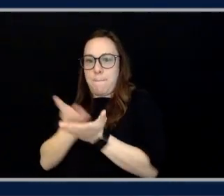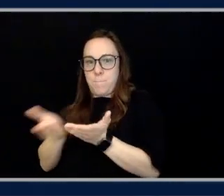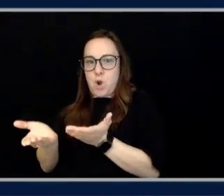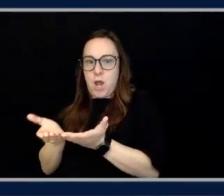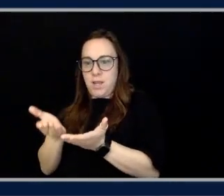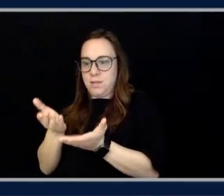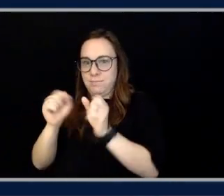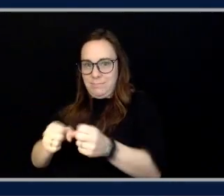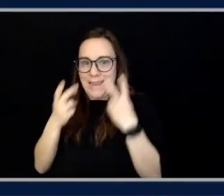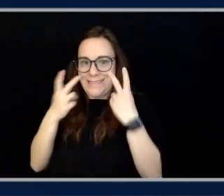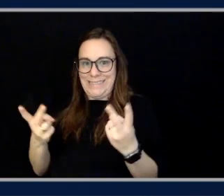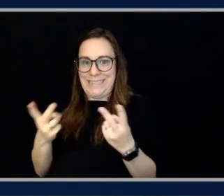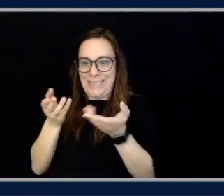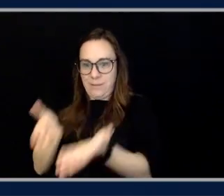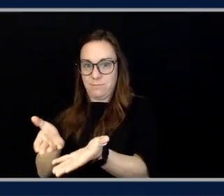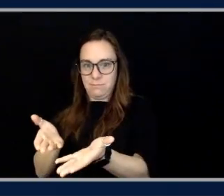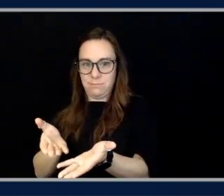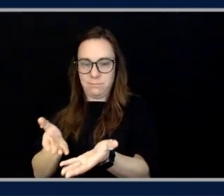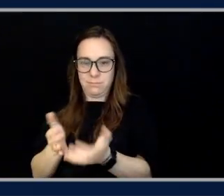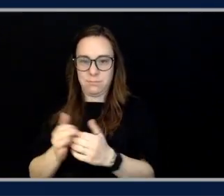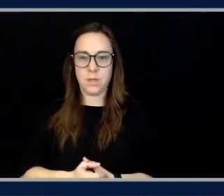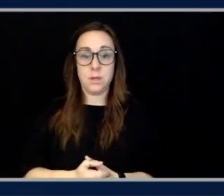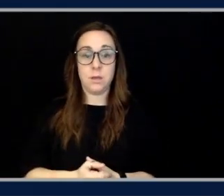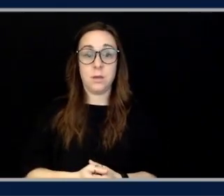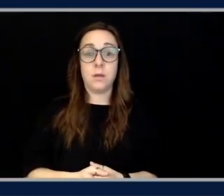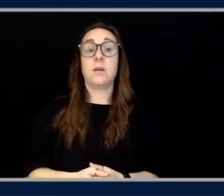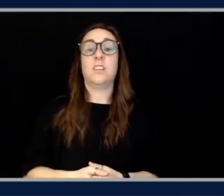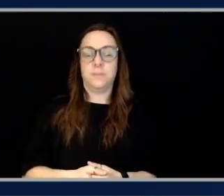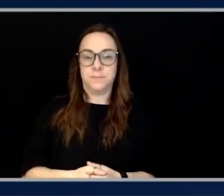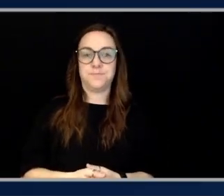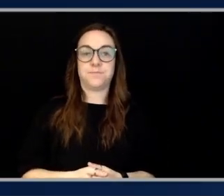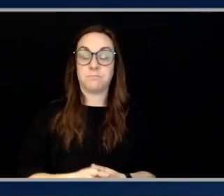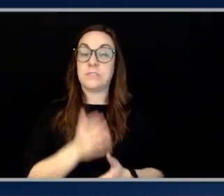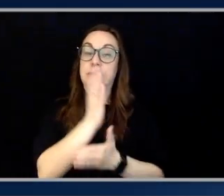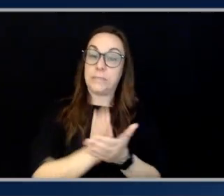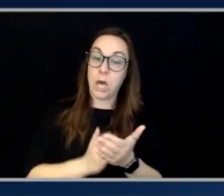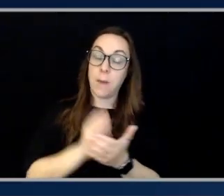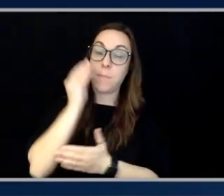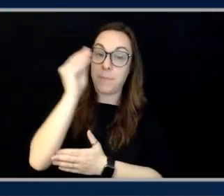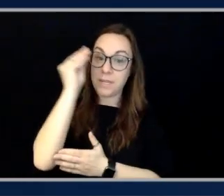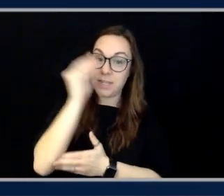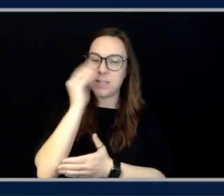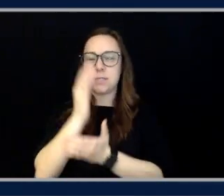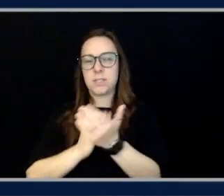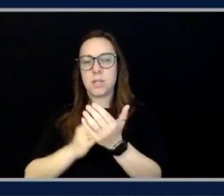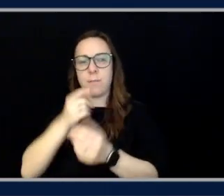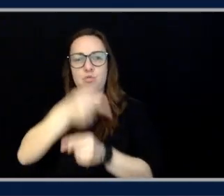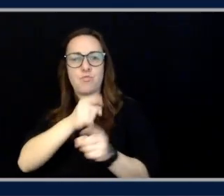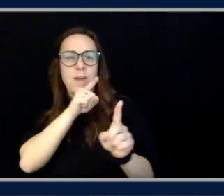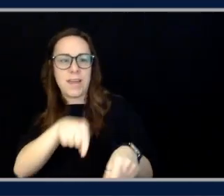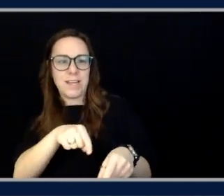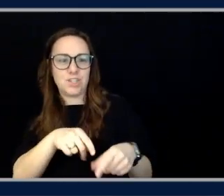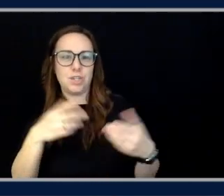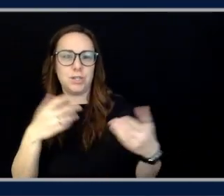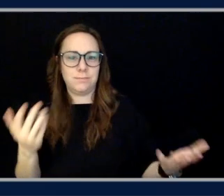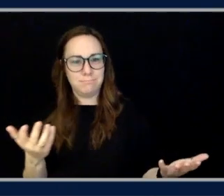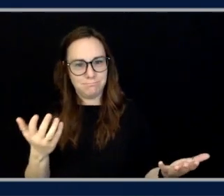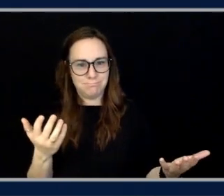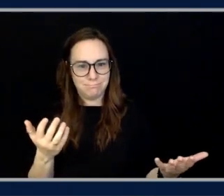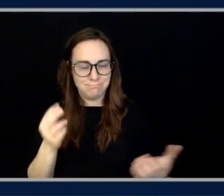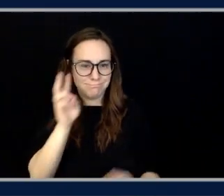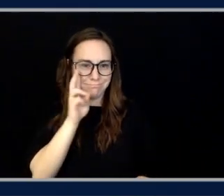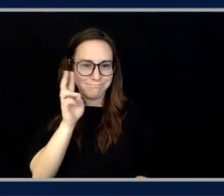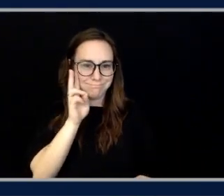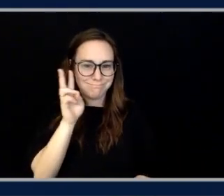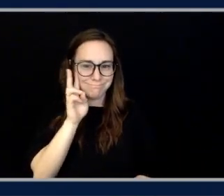And some of our poll questions are opinions. Some of them have a correct answer. This one has a correct answer. So let's see if the